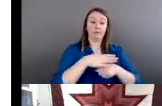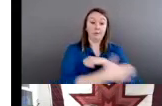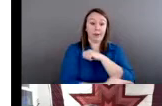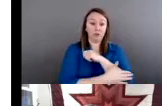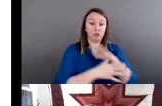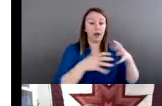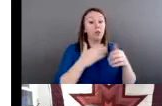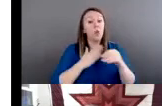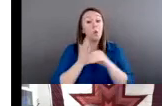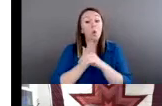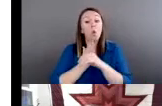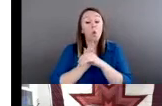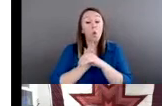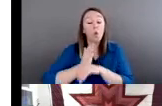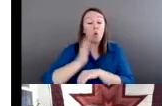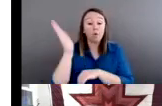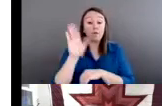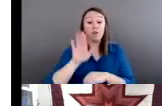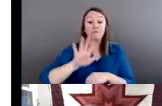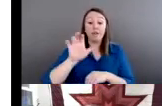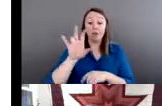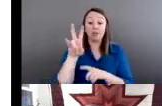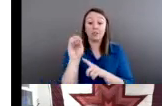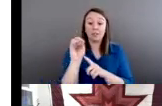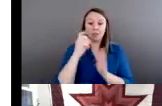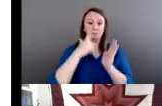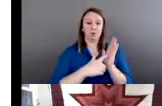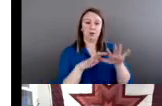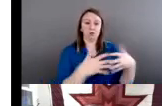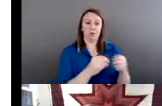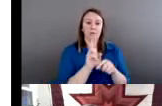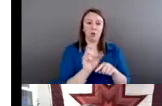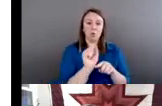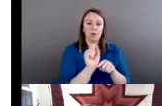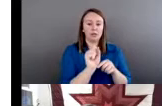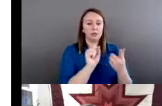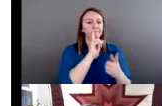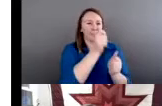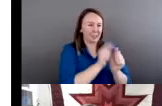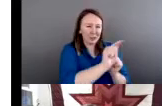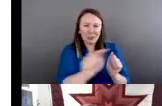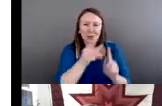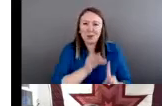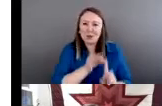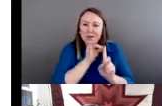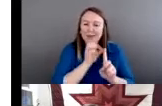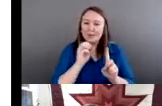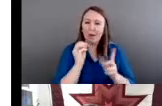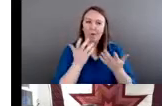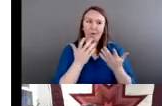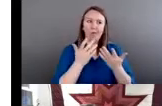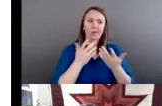States, and each is unique. And so it's not advisable to sort of generalize, but